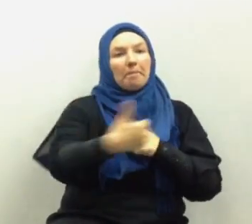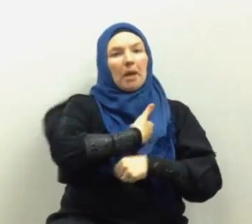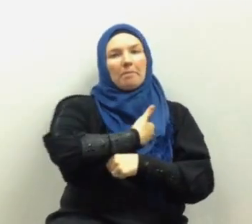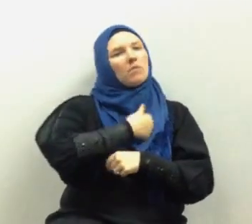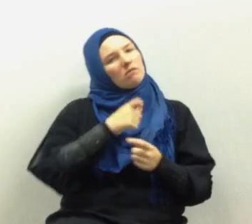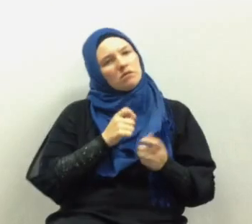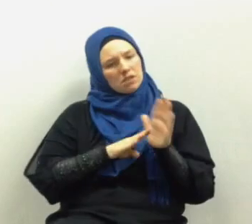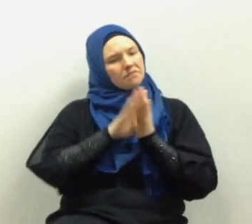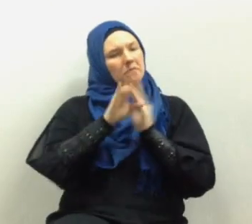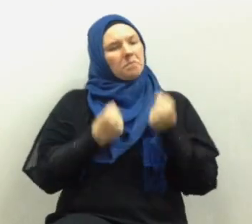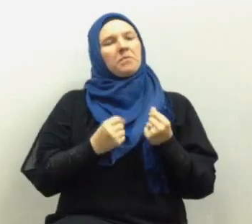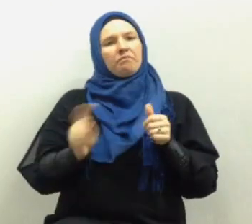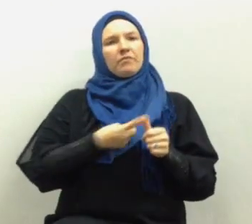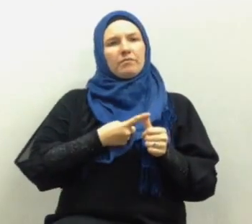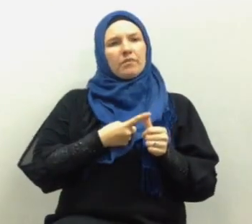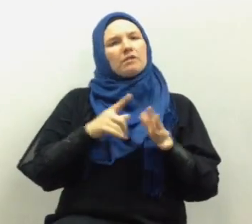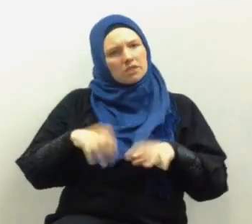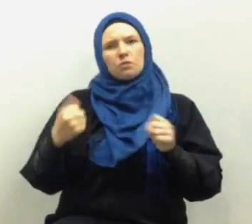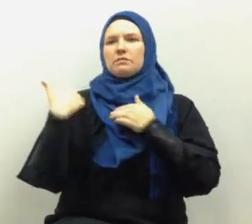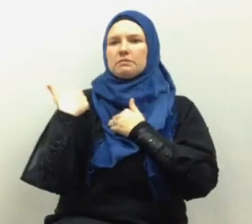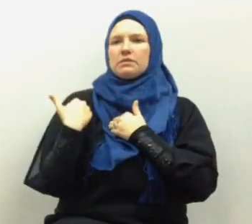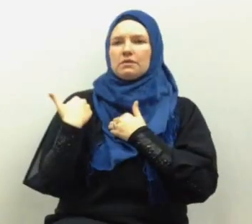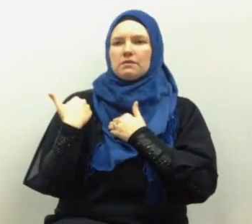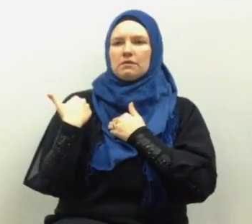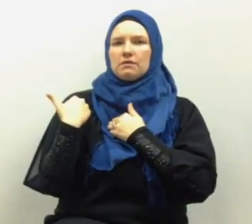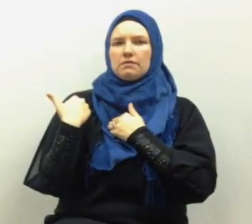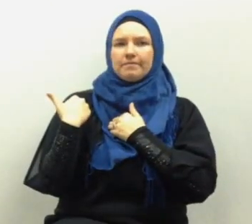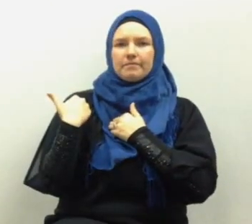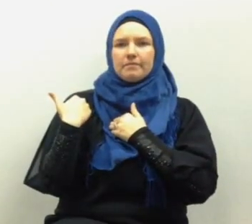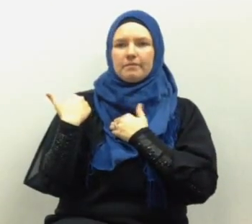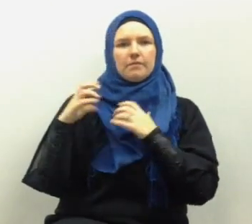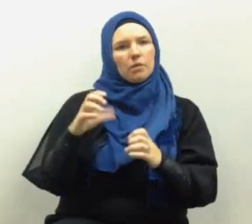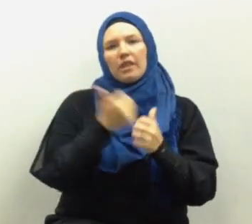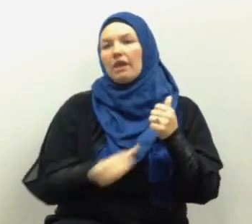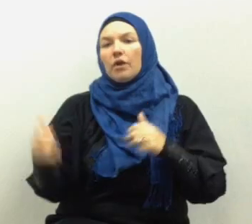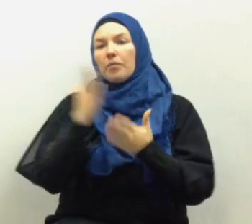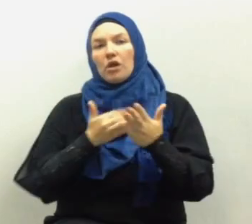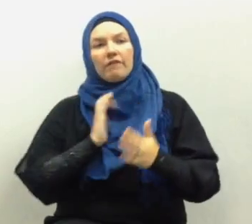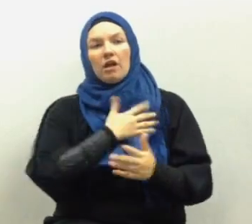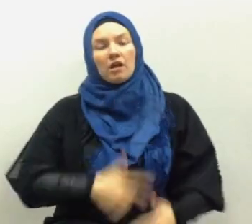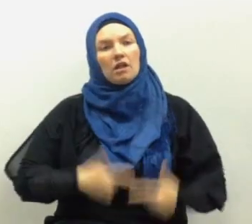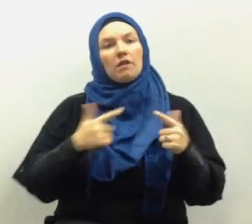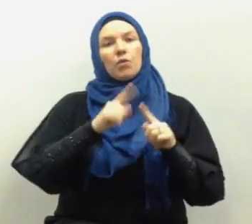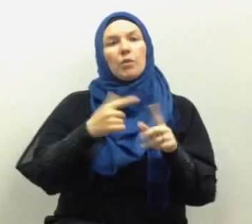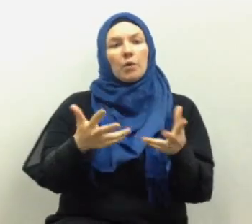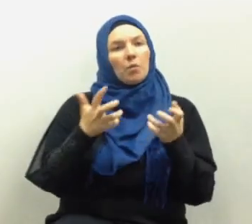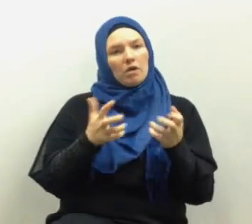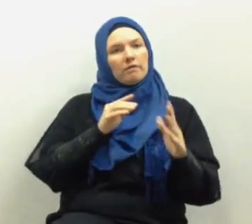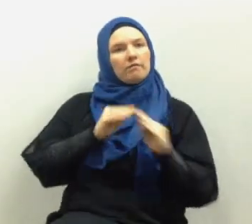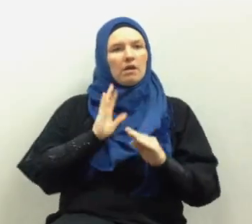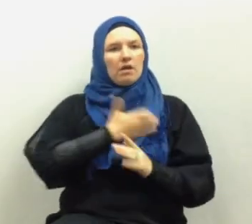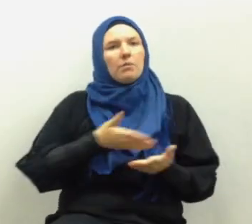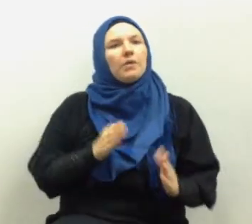blame we have to take responsibility we do this in every sphere of our life when